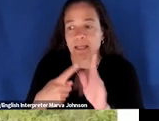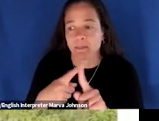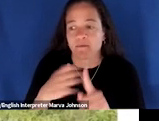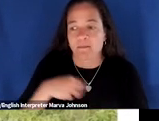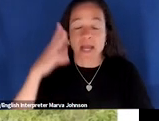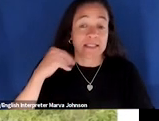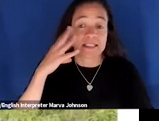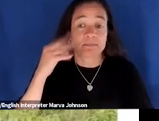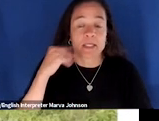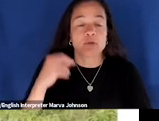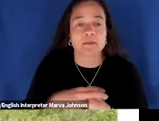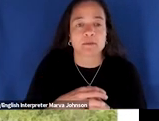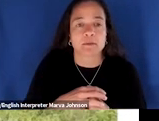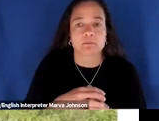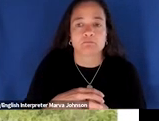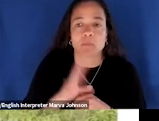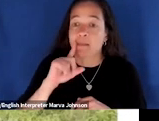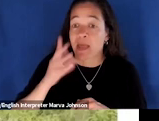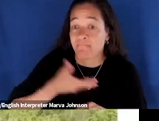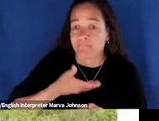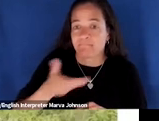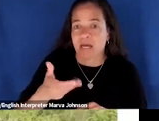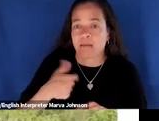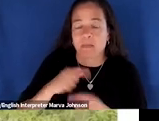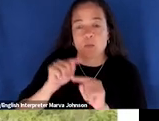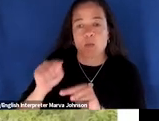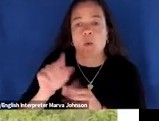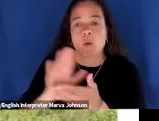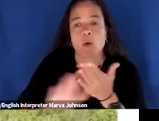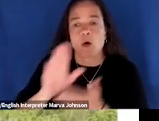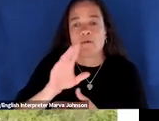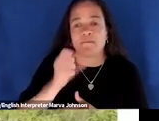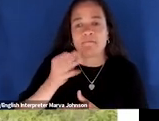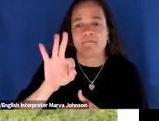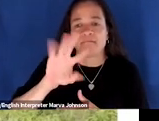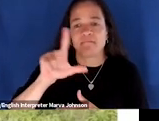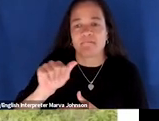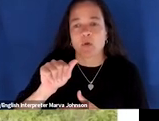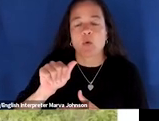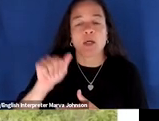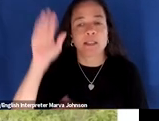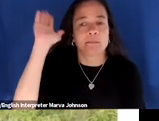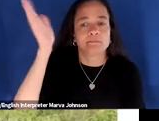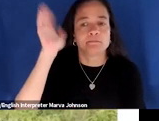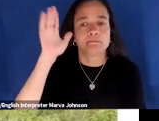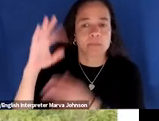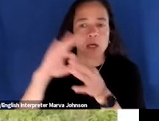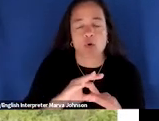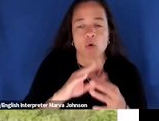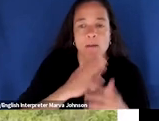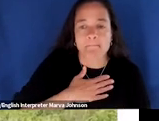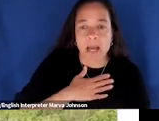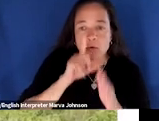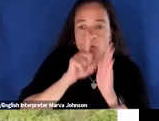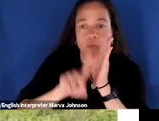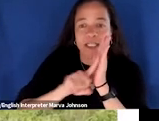uh i was invited uh about a month ago to the university of florida to give a talk on my research my primary area of